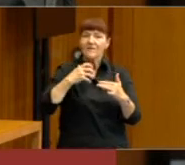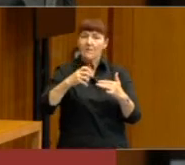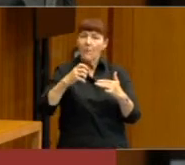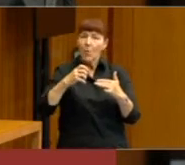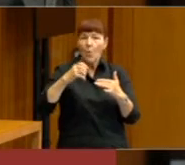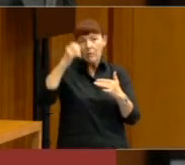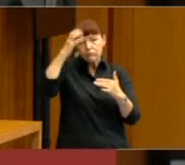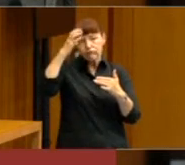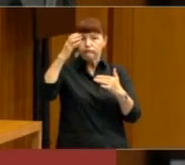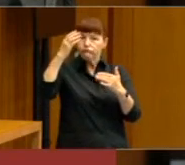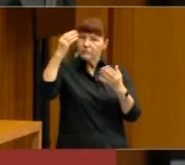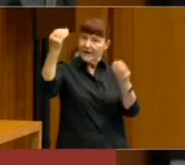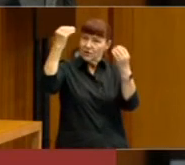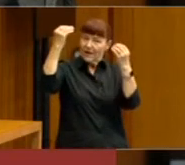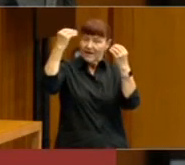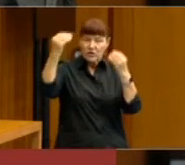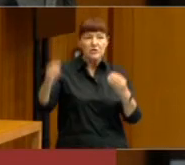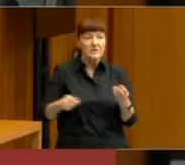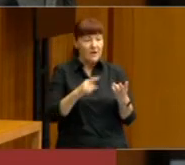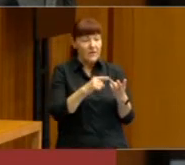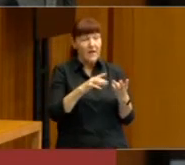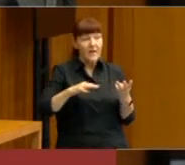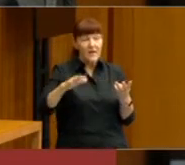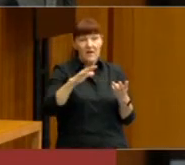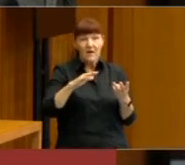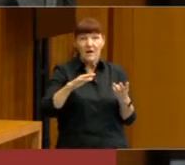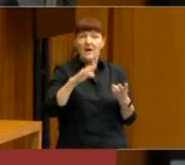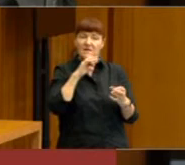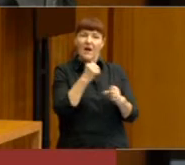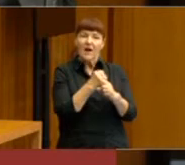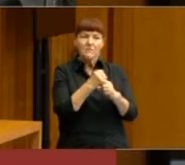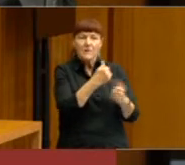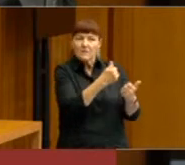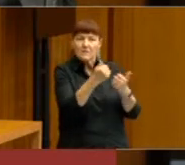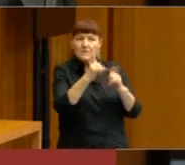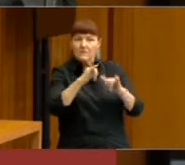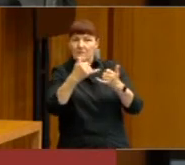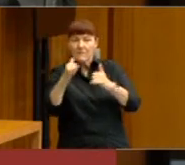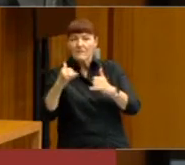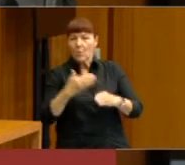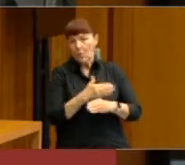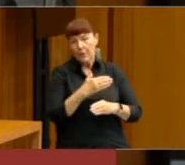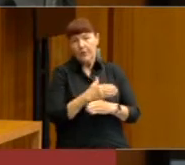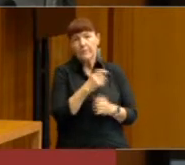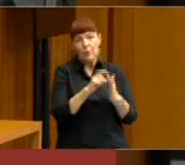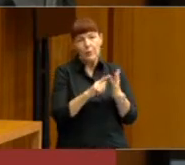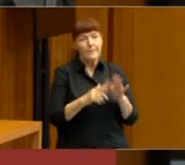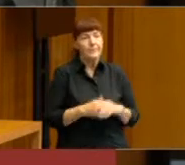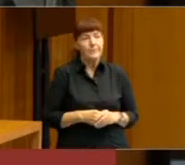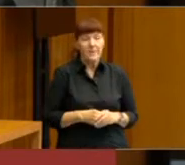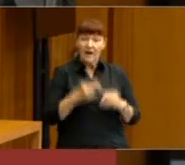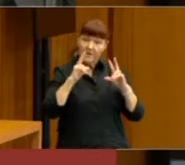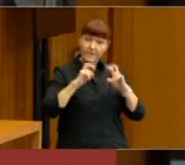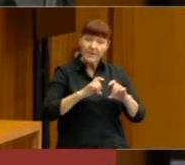education. And the other area is government performance. So I've done some investigations of this in